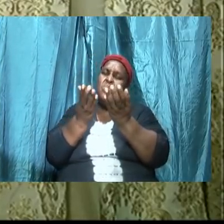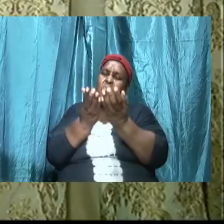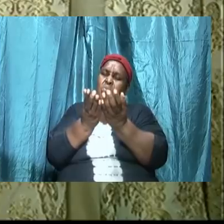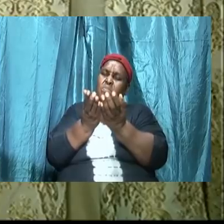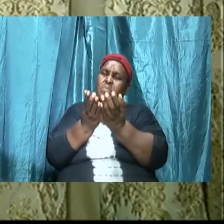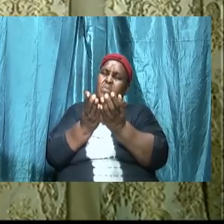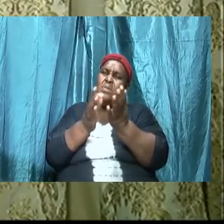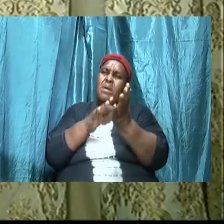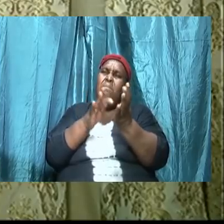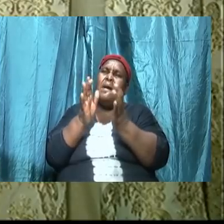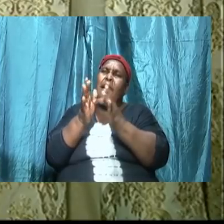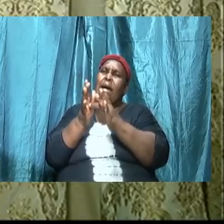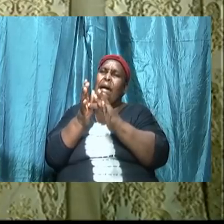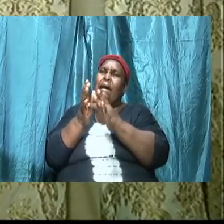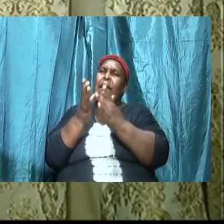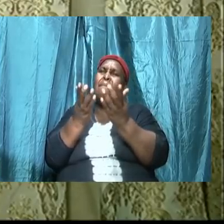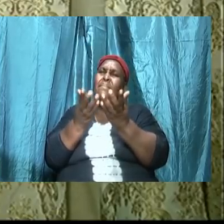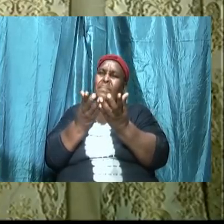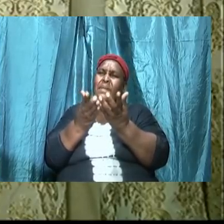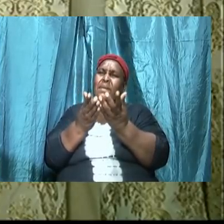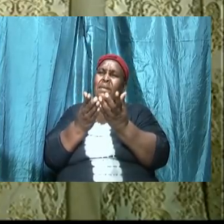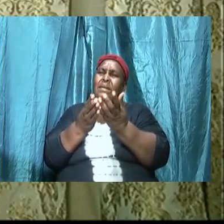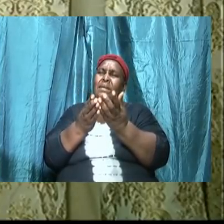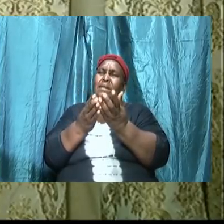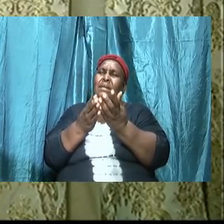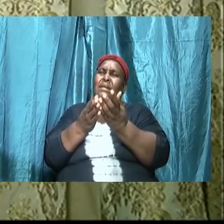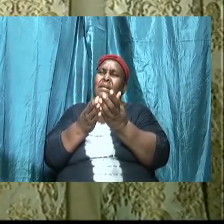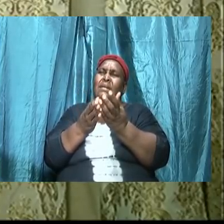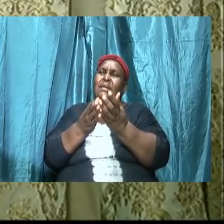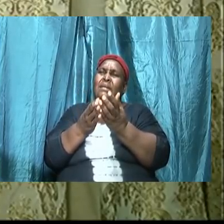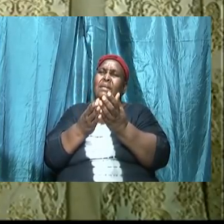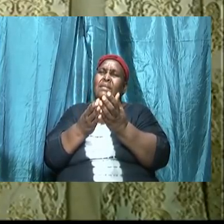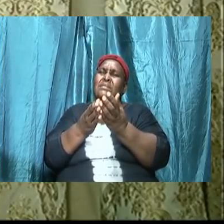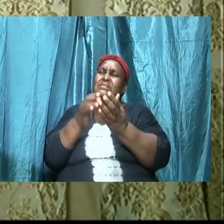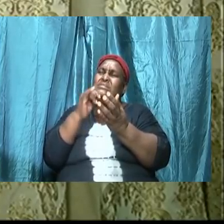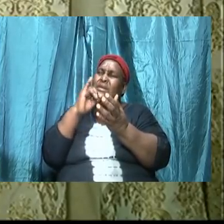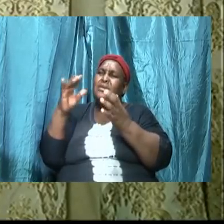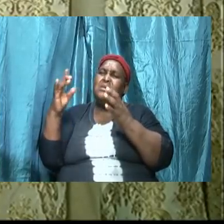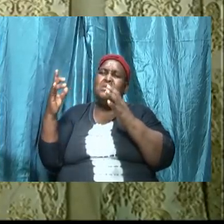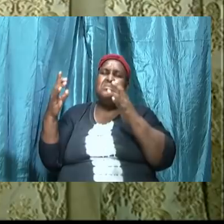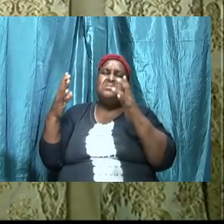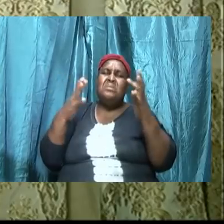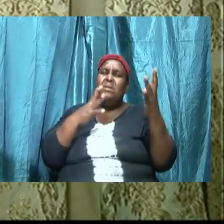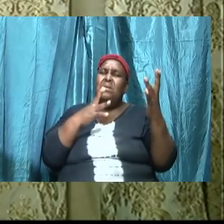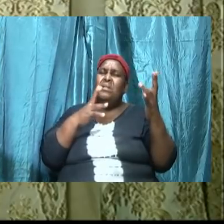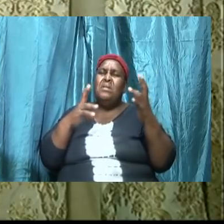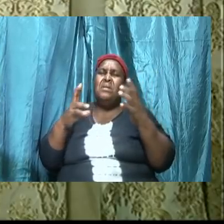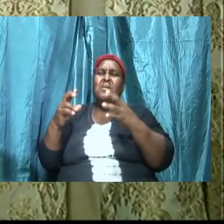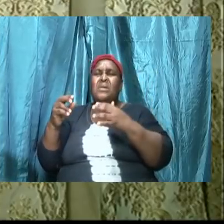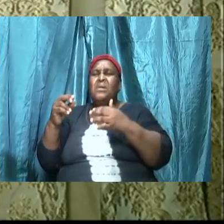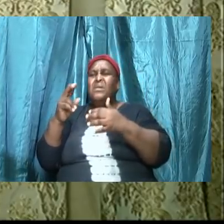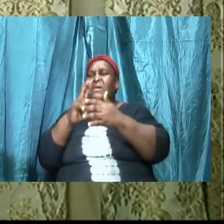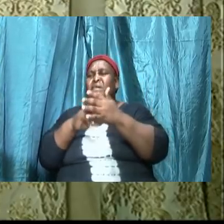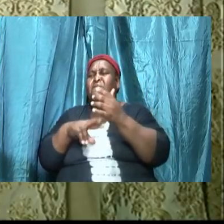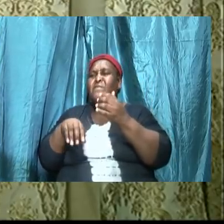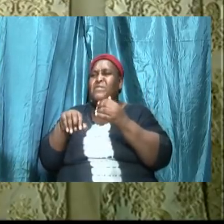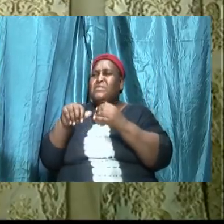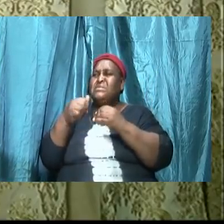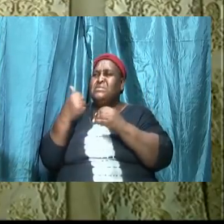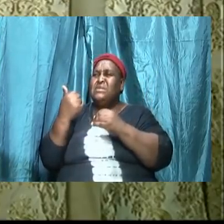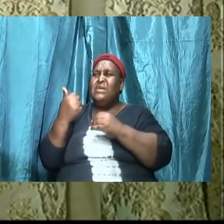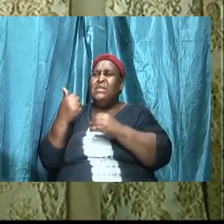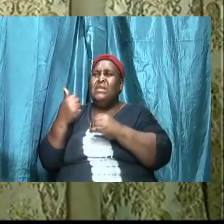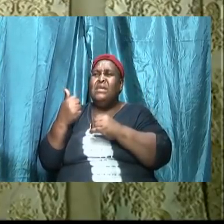chapter even when we have time I mean it's a struggle and when we reach our chapter verse 10 we say hold on hold on